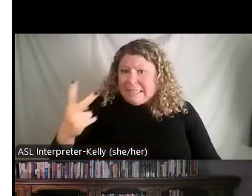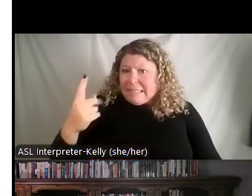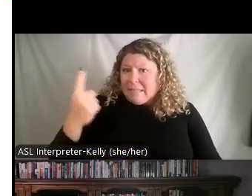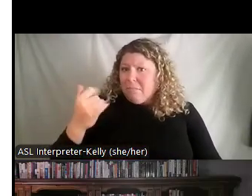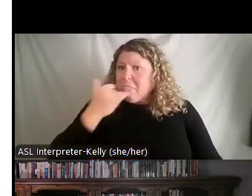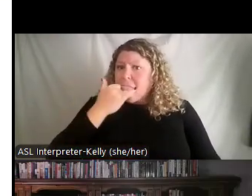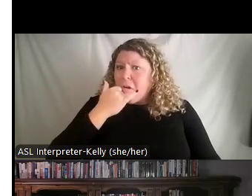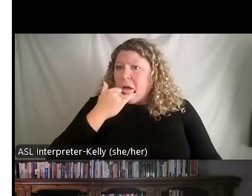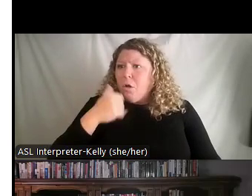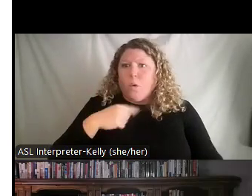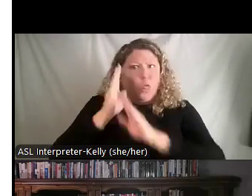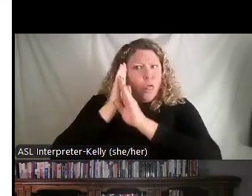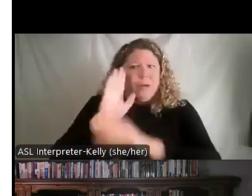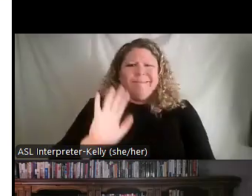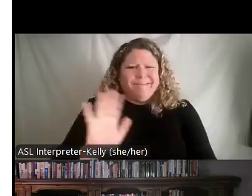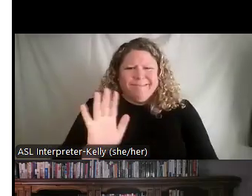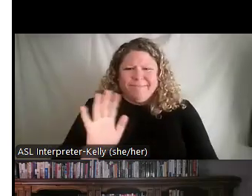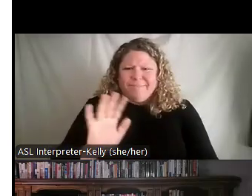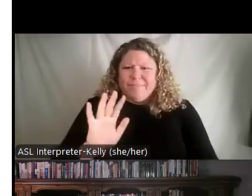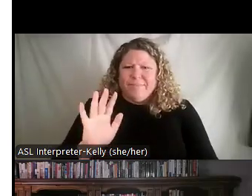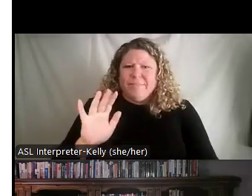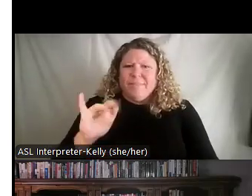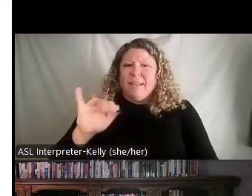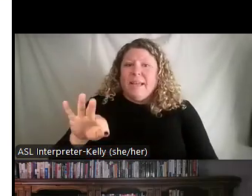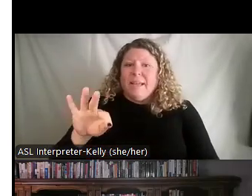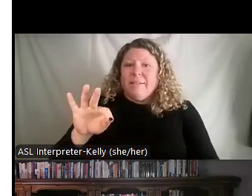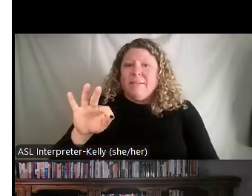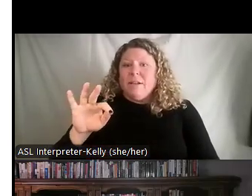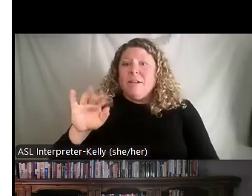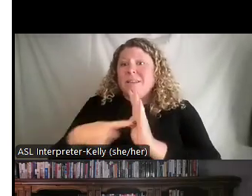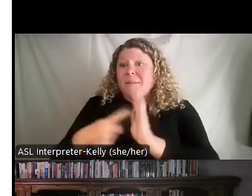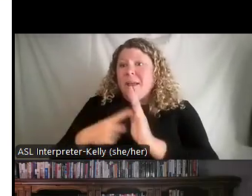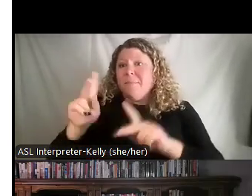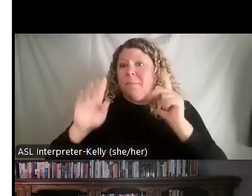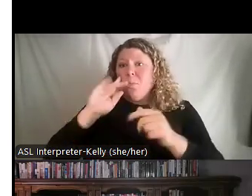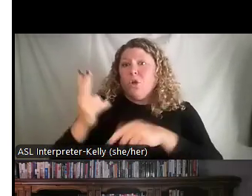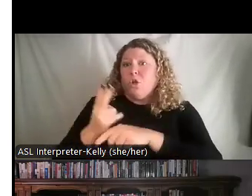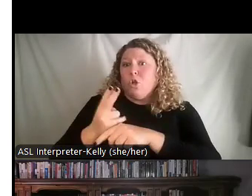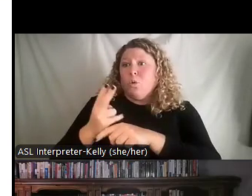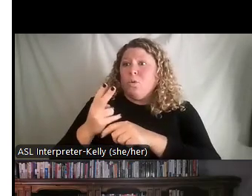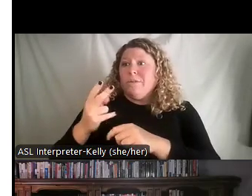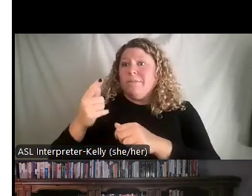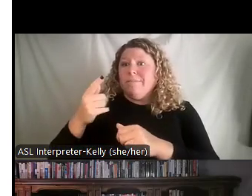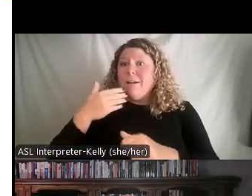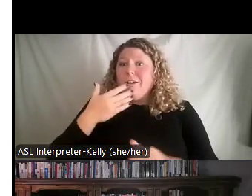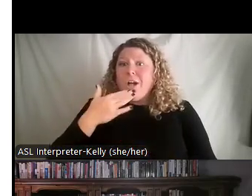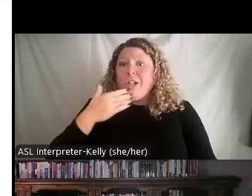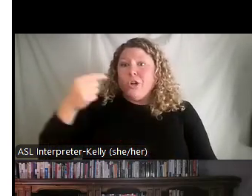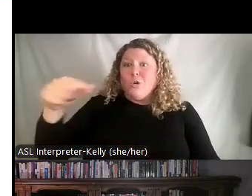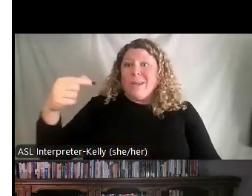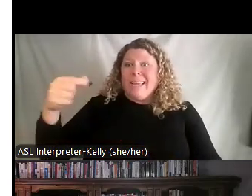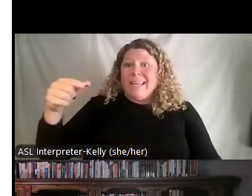they'll color things green to make it look like they're on task and that they're on target because they're afraid